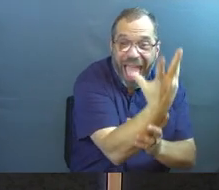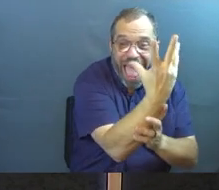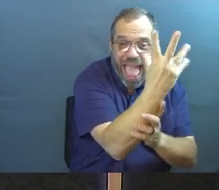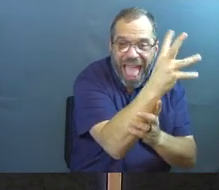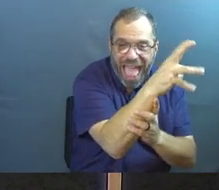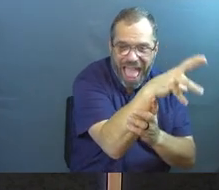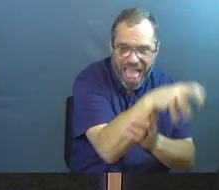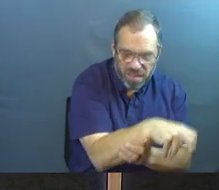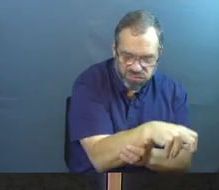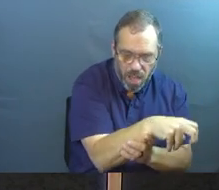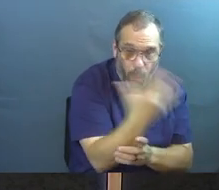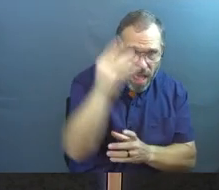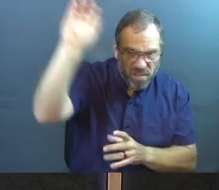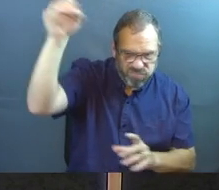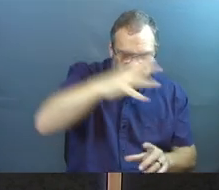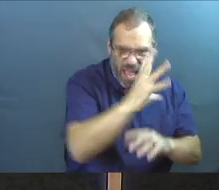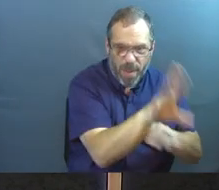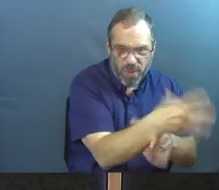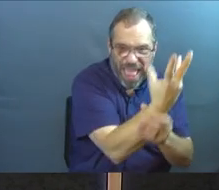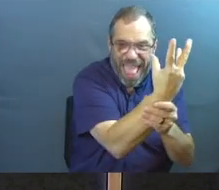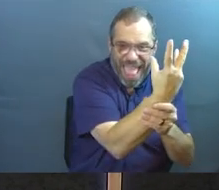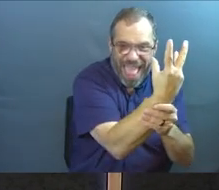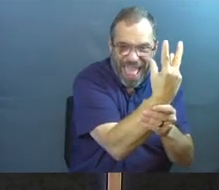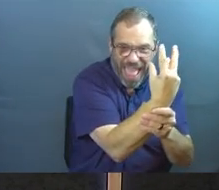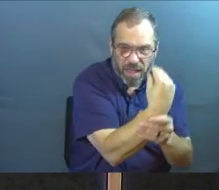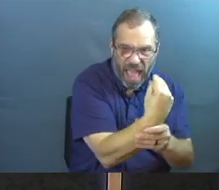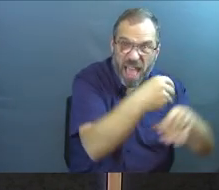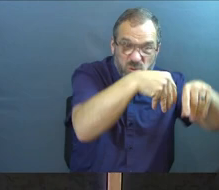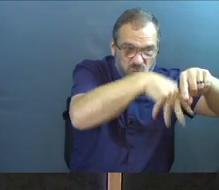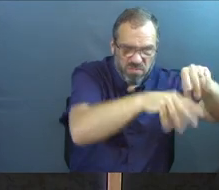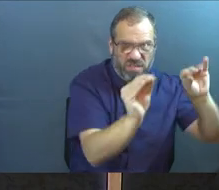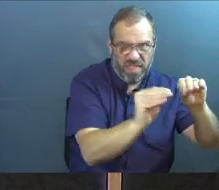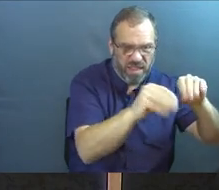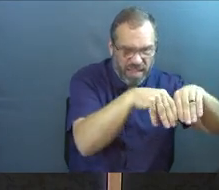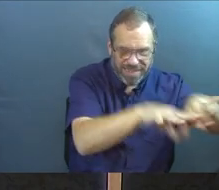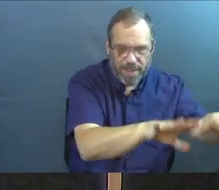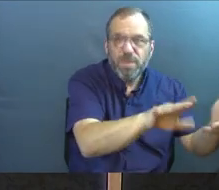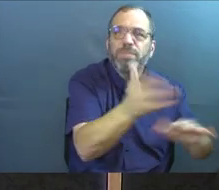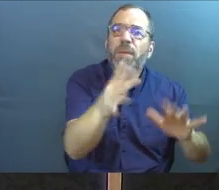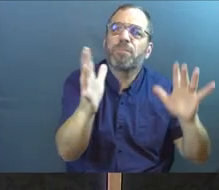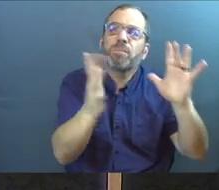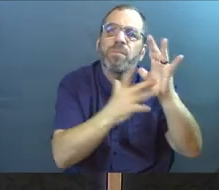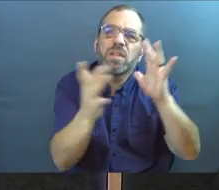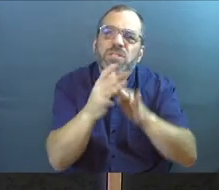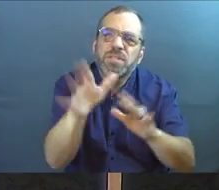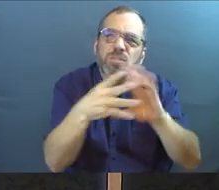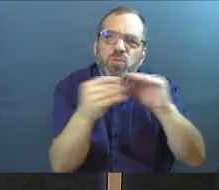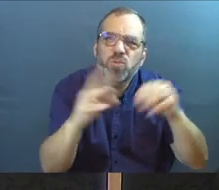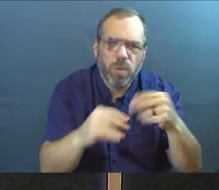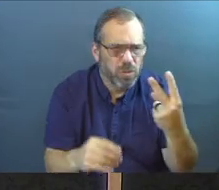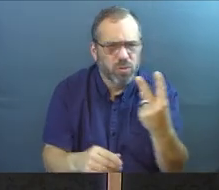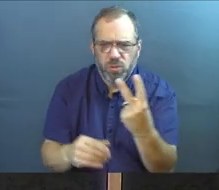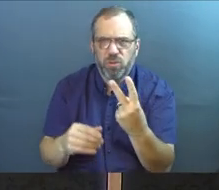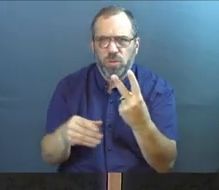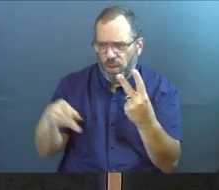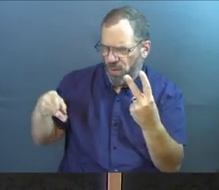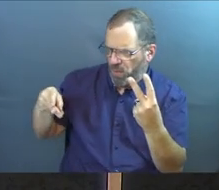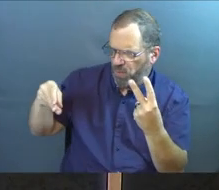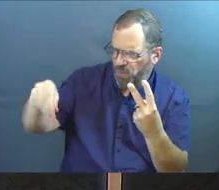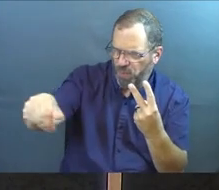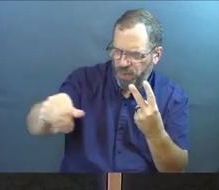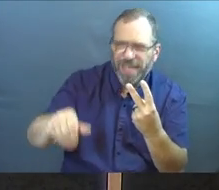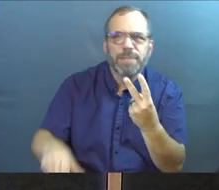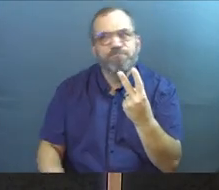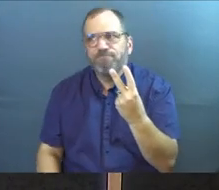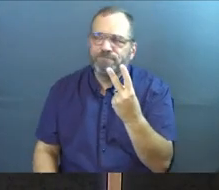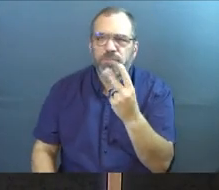wilted under the hot sun, and since they didn't have deep roots, they died. Now, Jesus has given us two kinds of seeds right there,